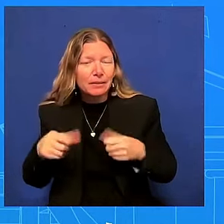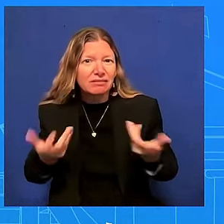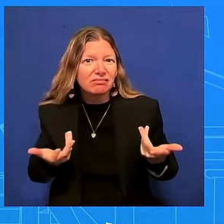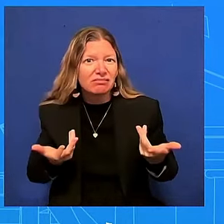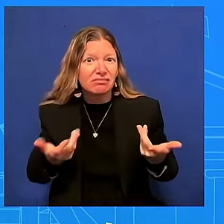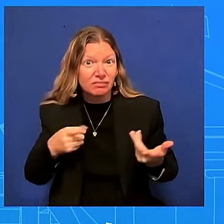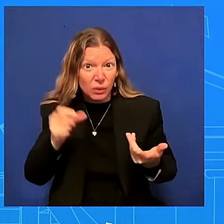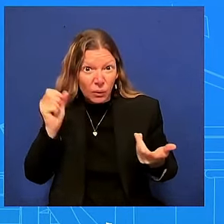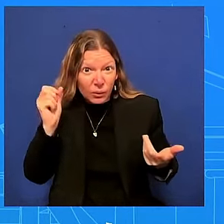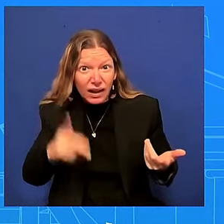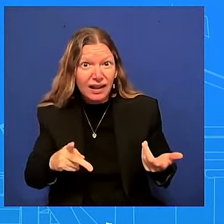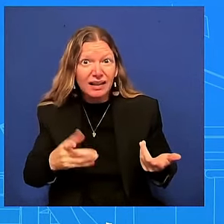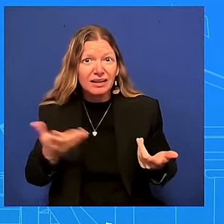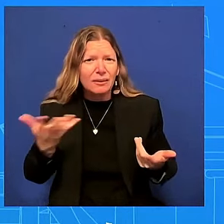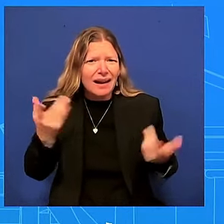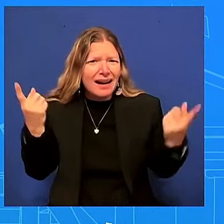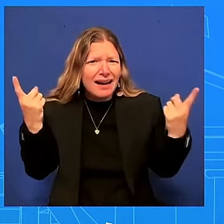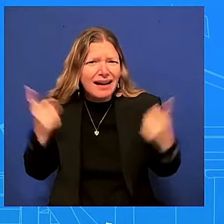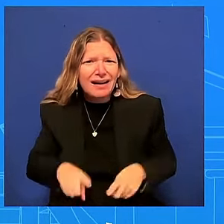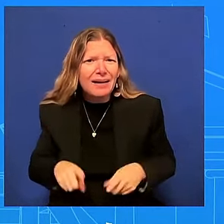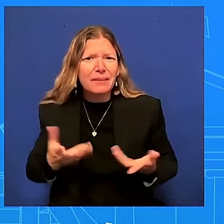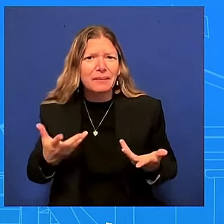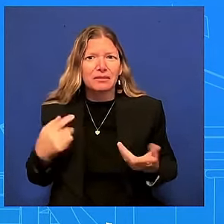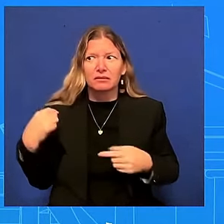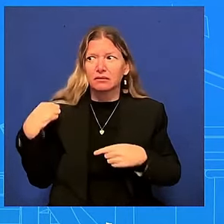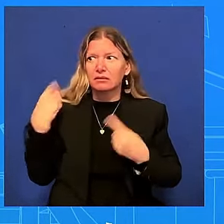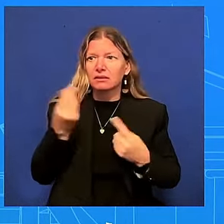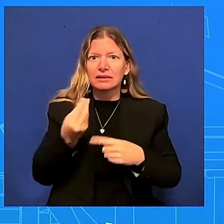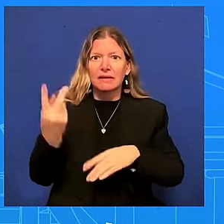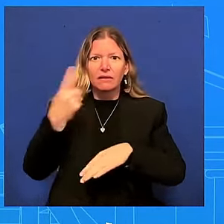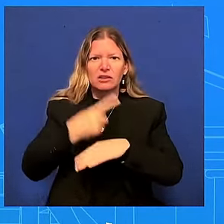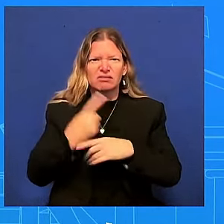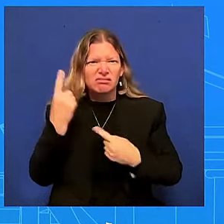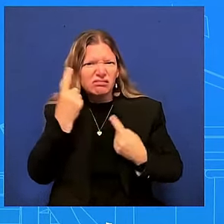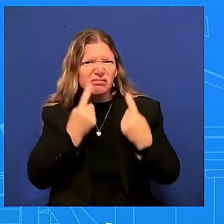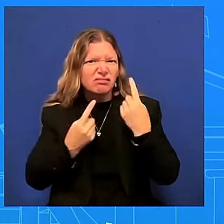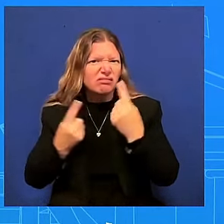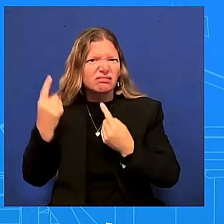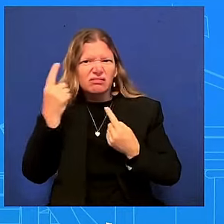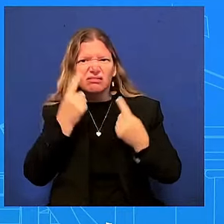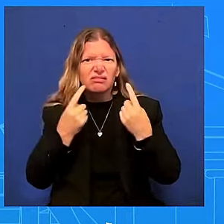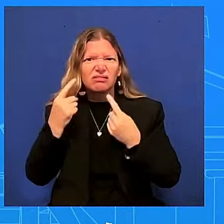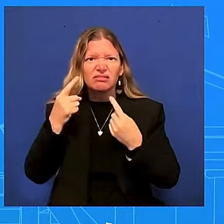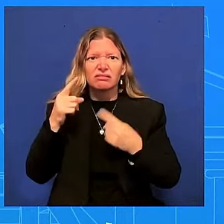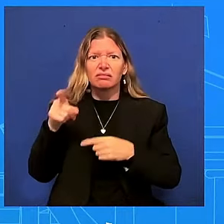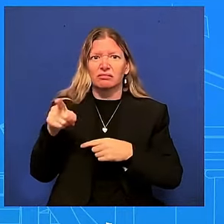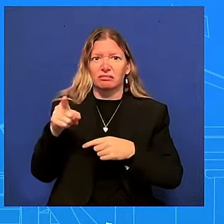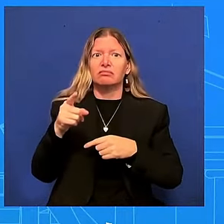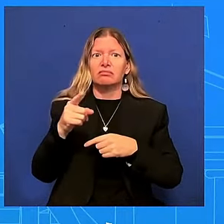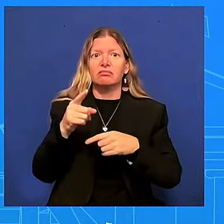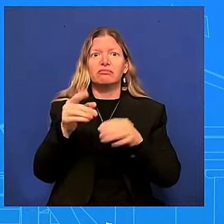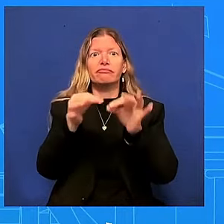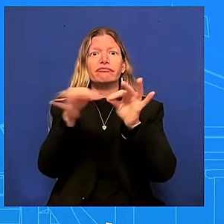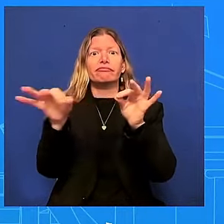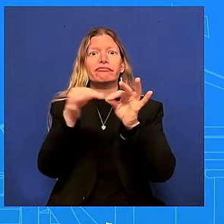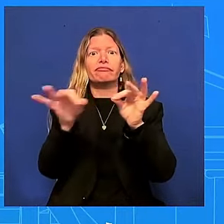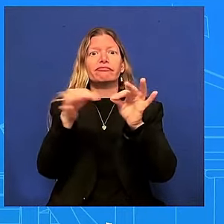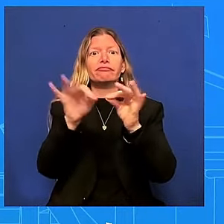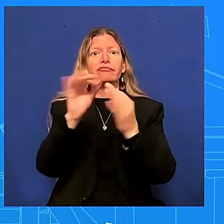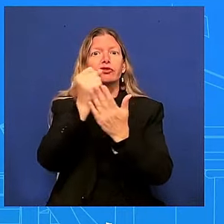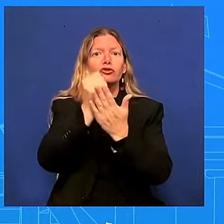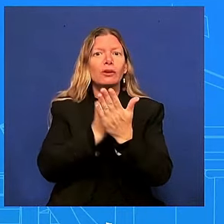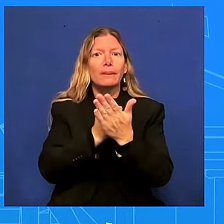where he has only done teleprompter comments he has not taken questions i know you've announced a press conference we appreciate that